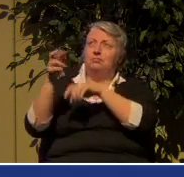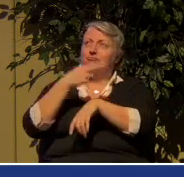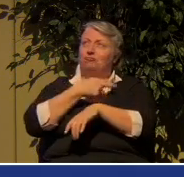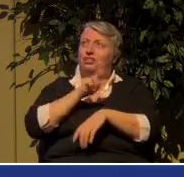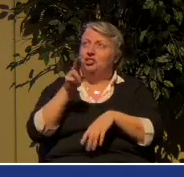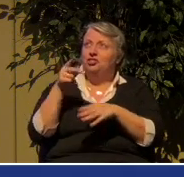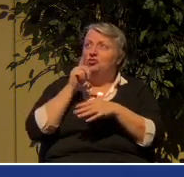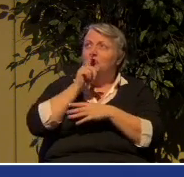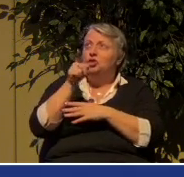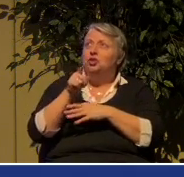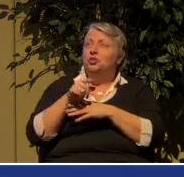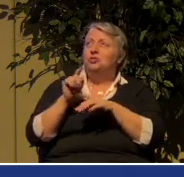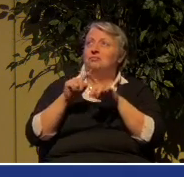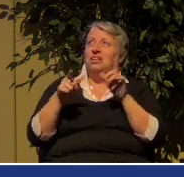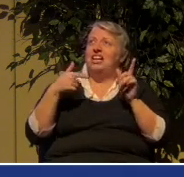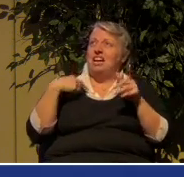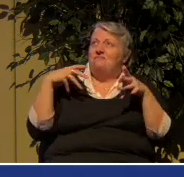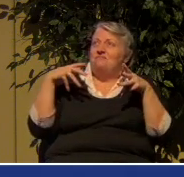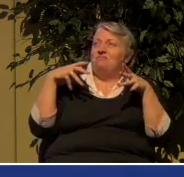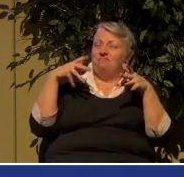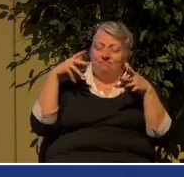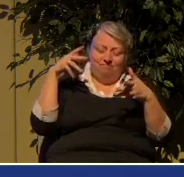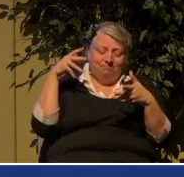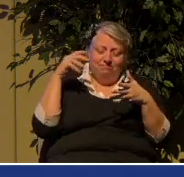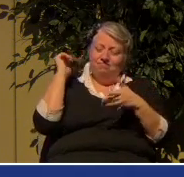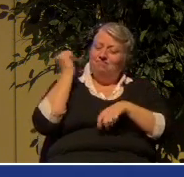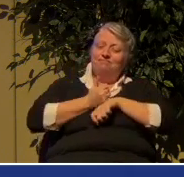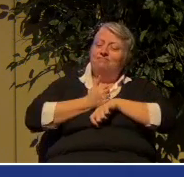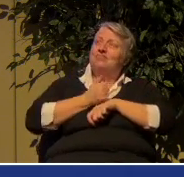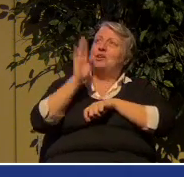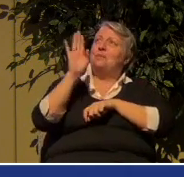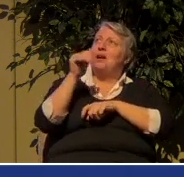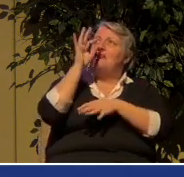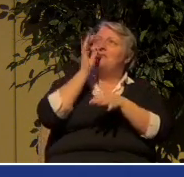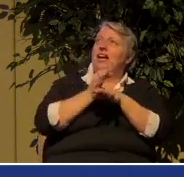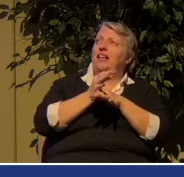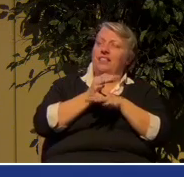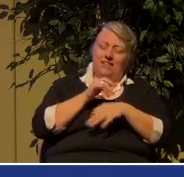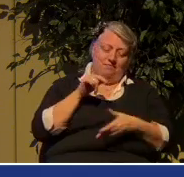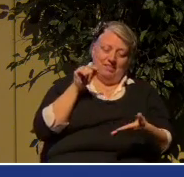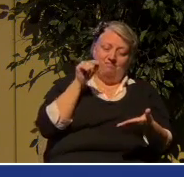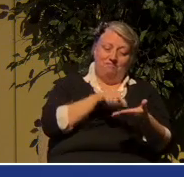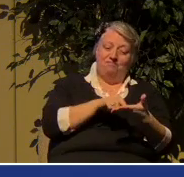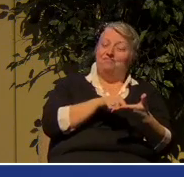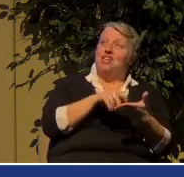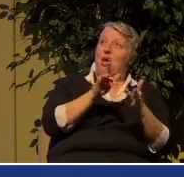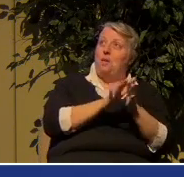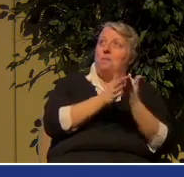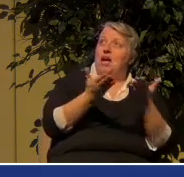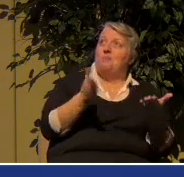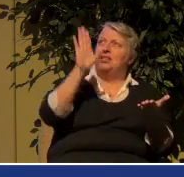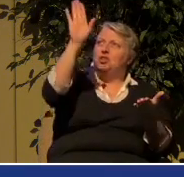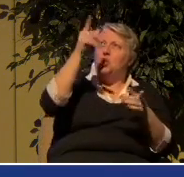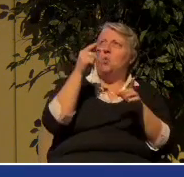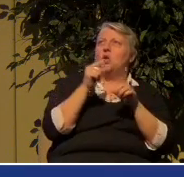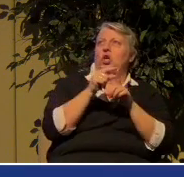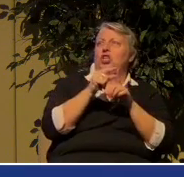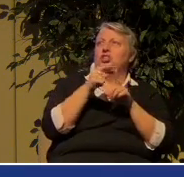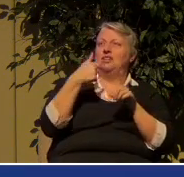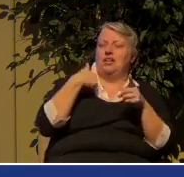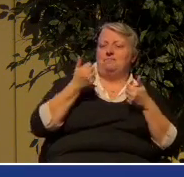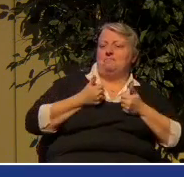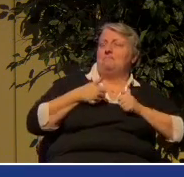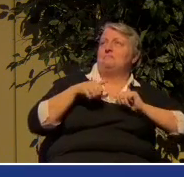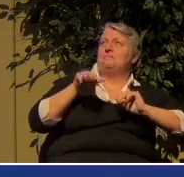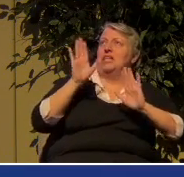but I'm taking a position by faith that this is your word. I want to submit to it as best as I know how